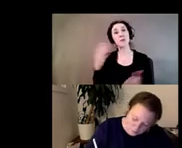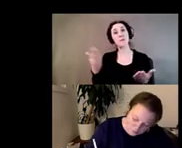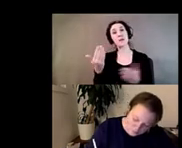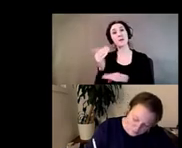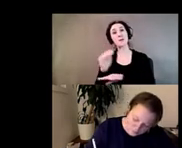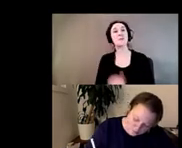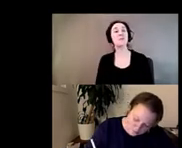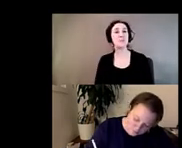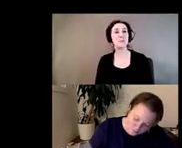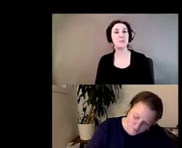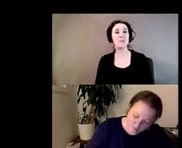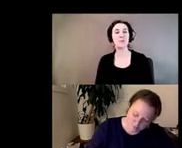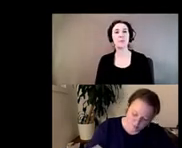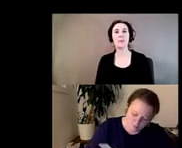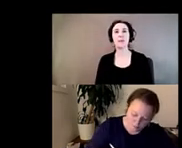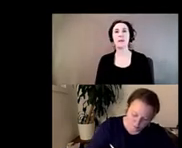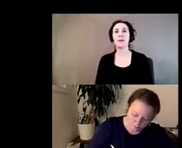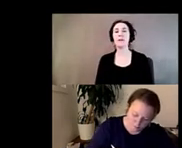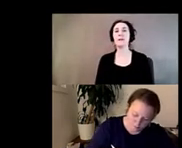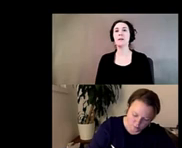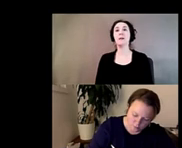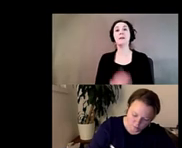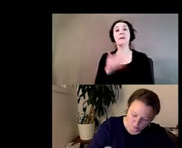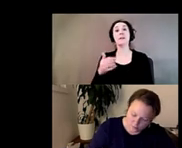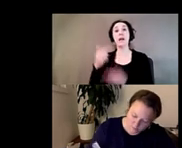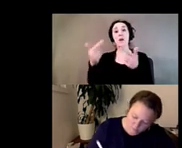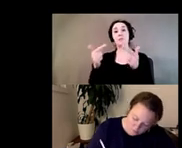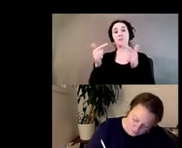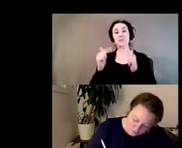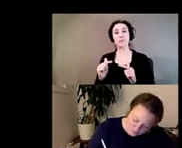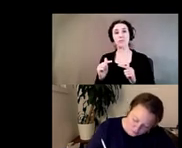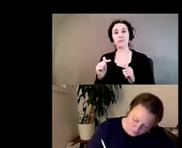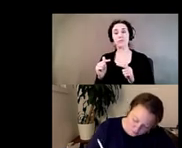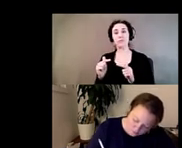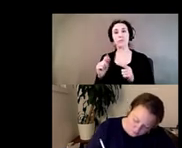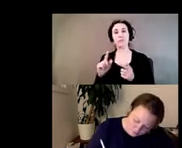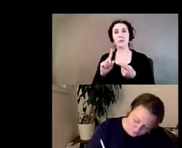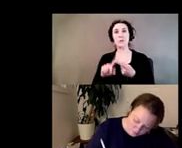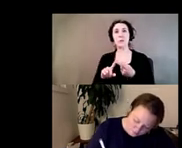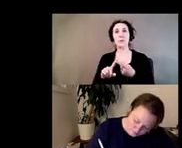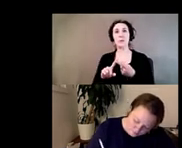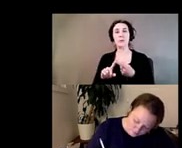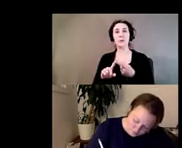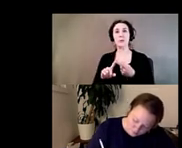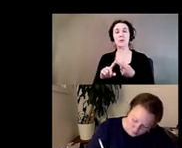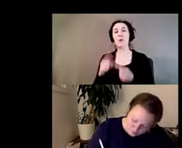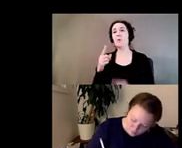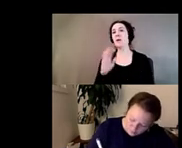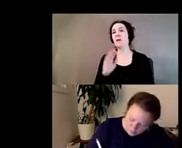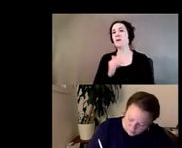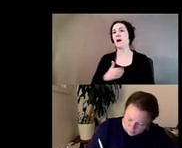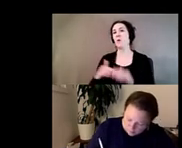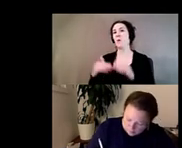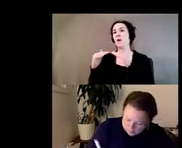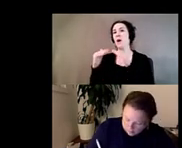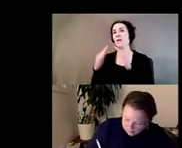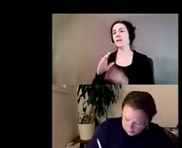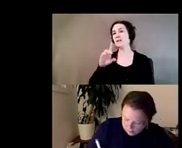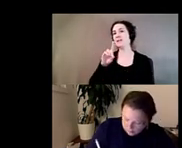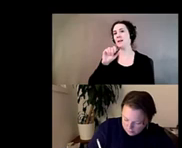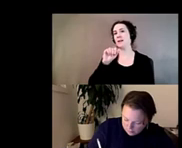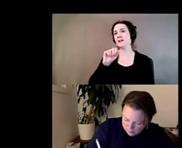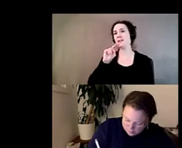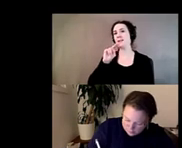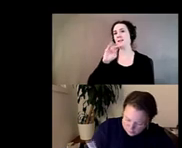I think we'll turn over next to one of our colleagues Daniel Kroll